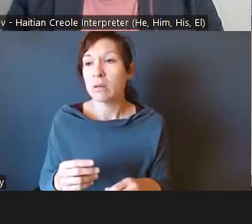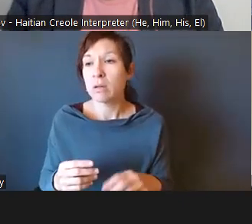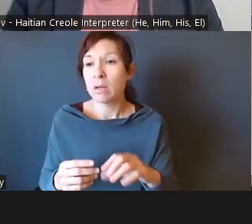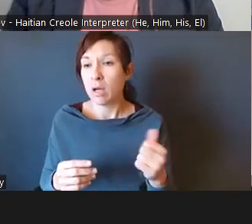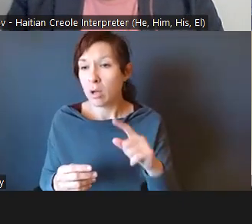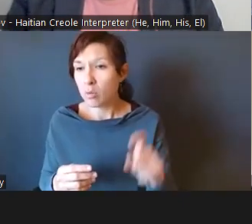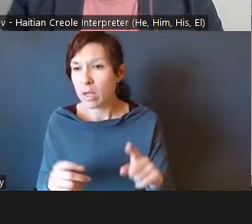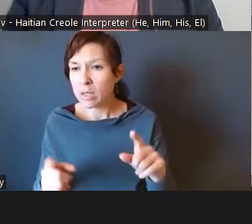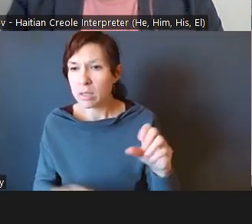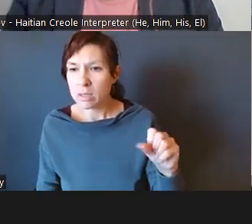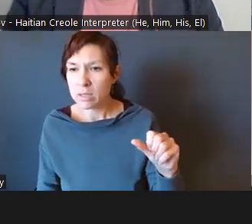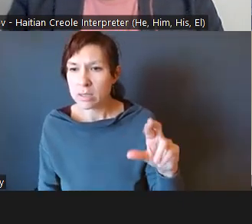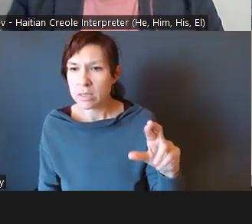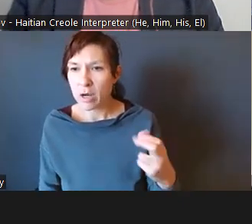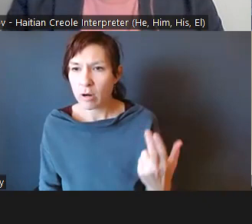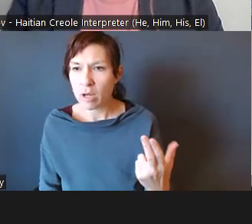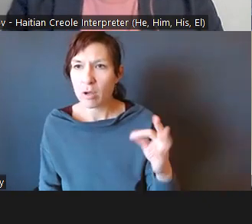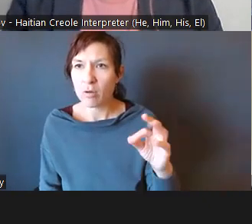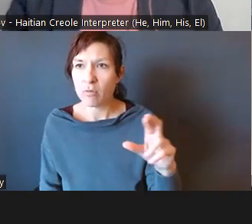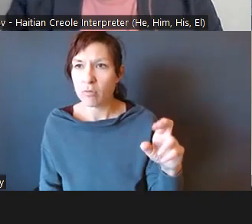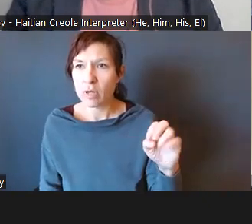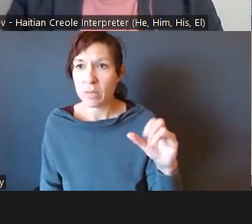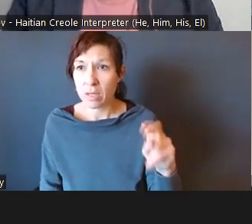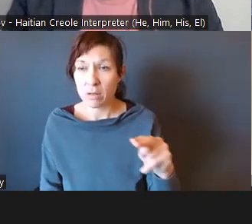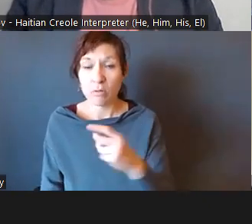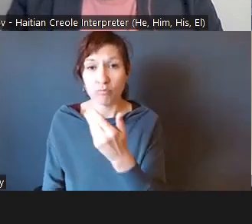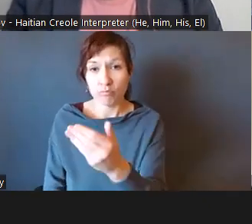Sarah Freeman, so I'm going to give Sarah the ability to ask the question.